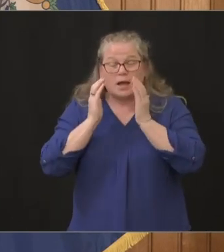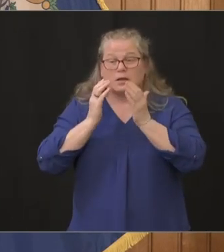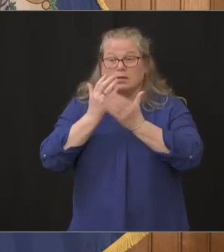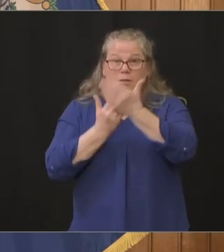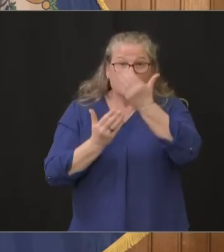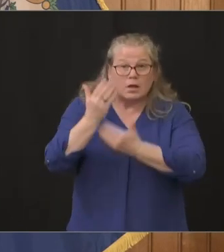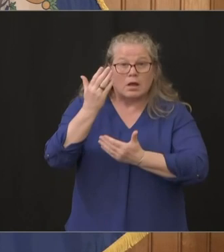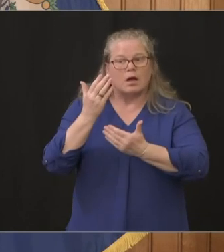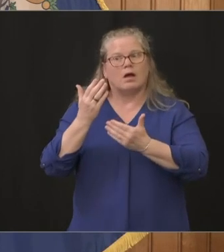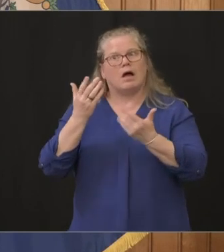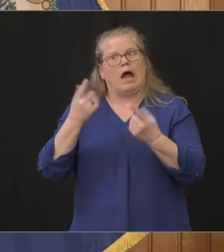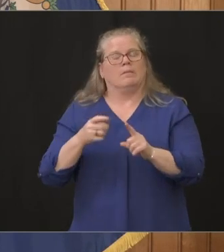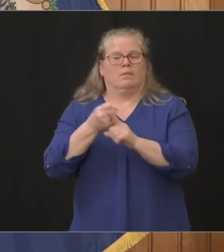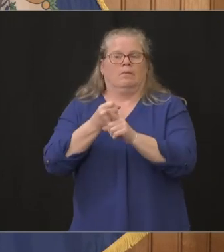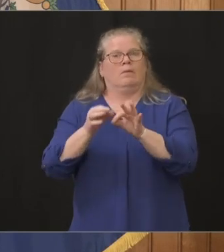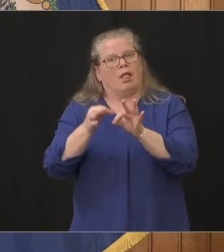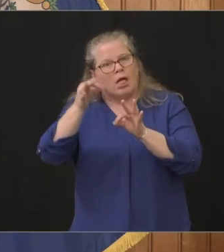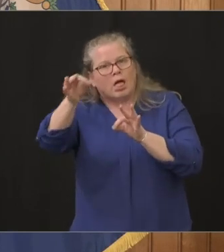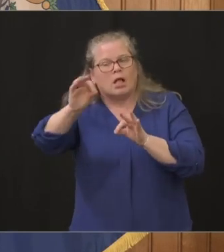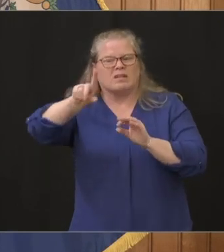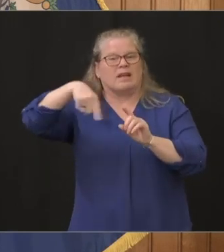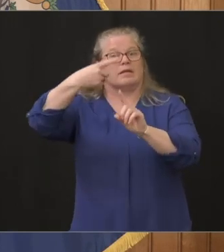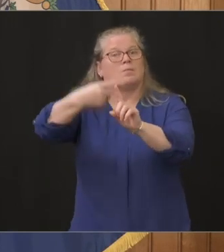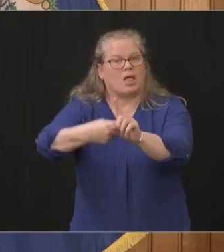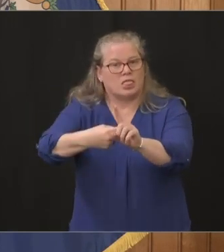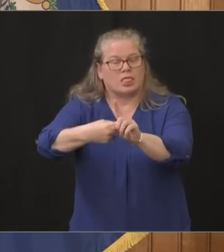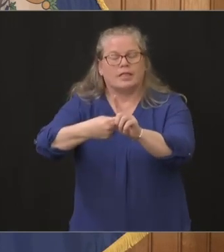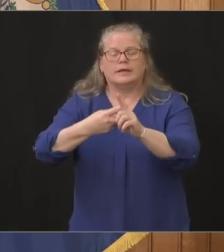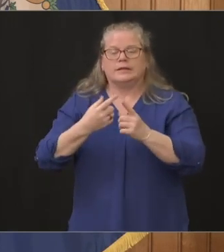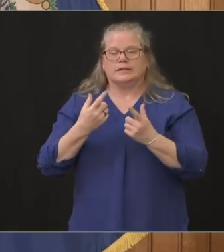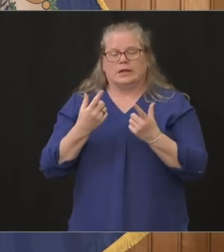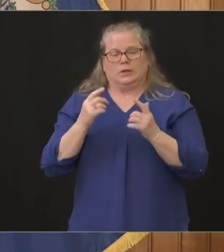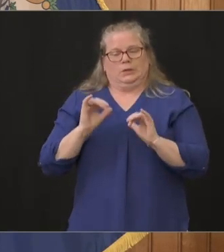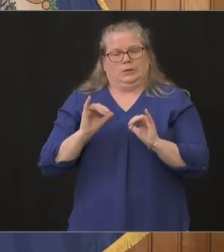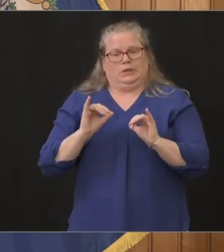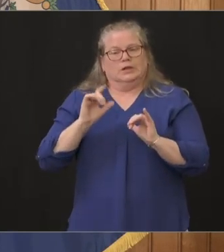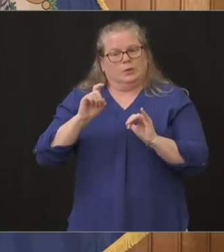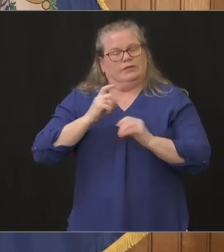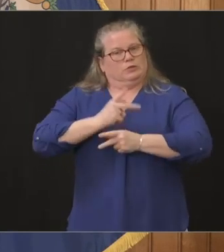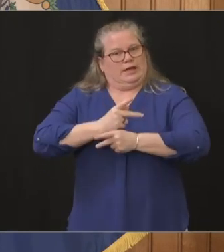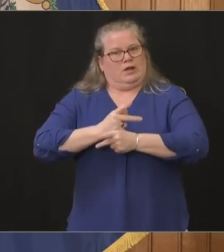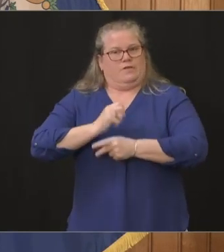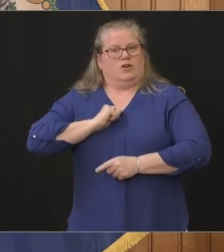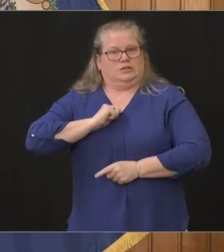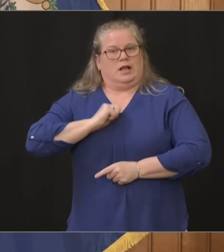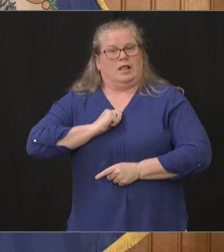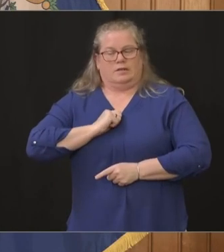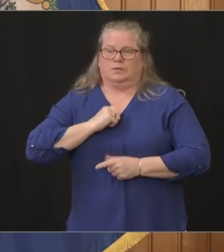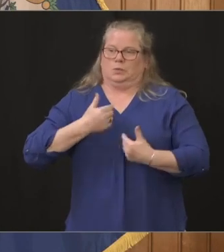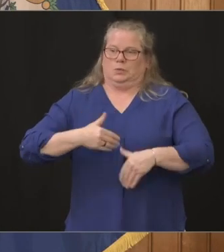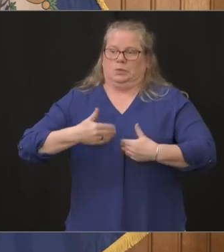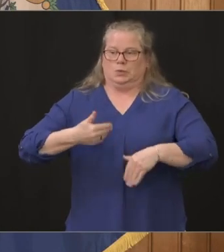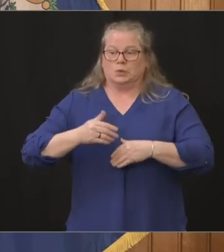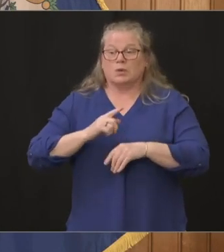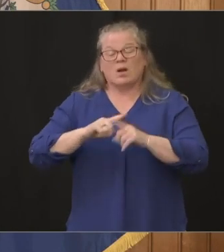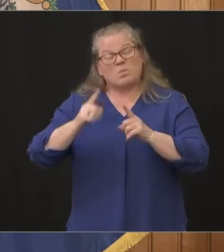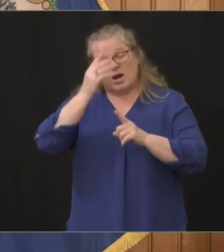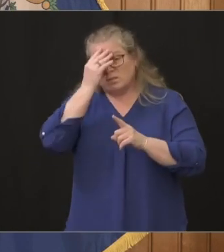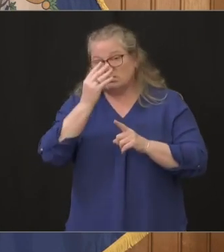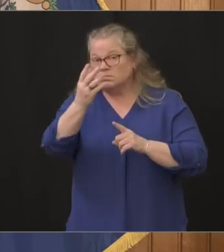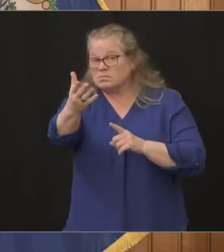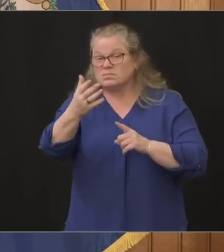of what we can take care of ourselves and I got to tell you I've been just extraordinarily impressed by the